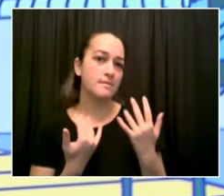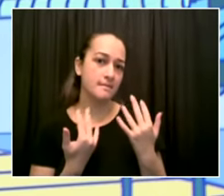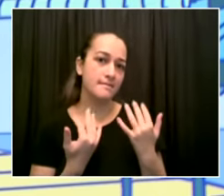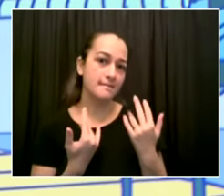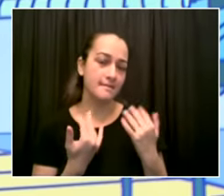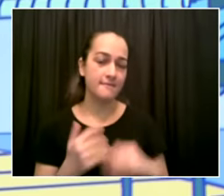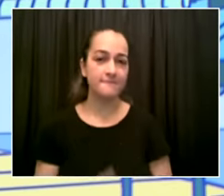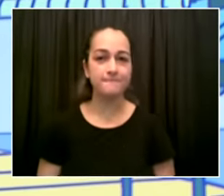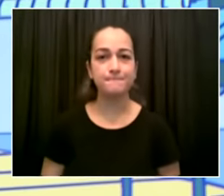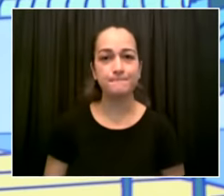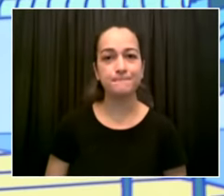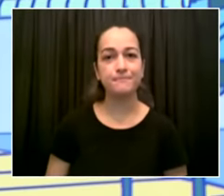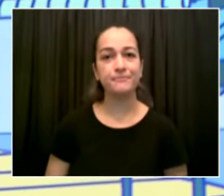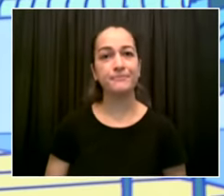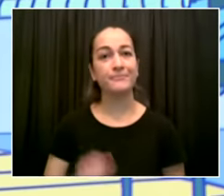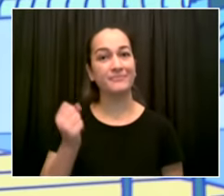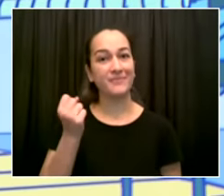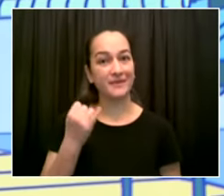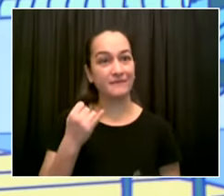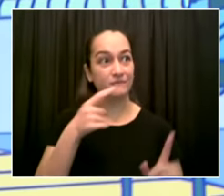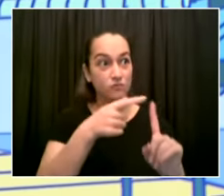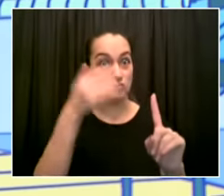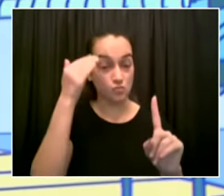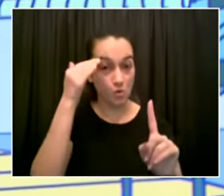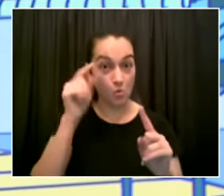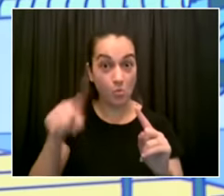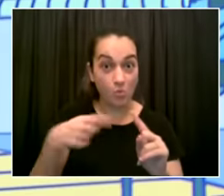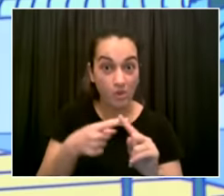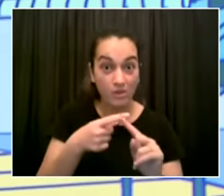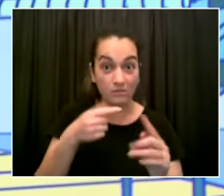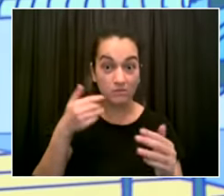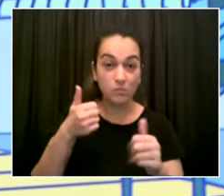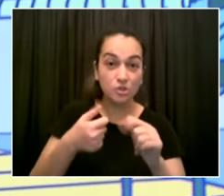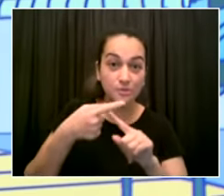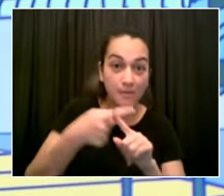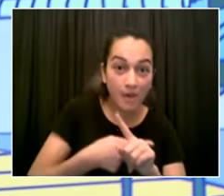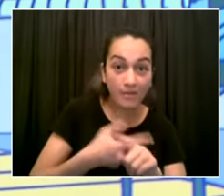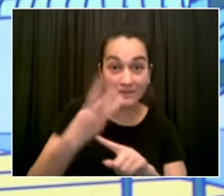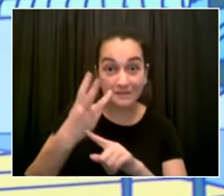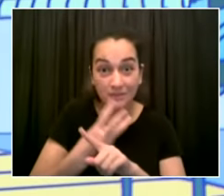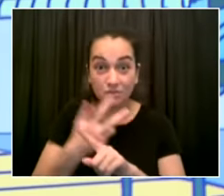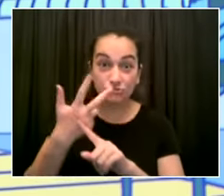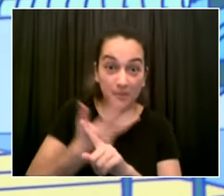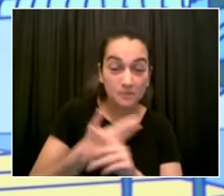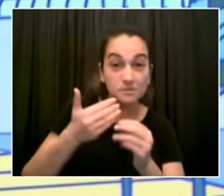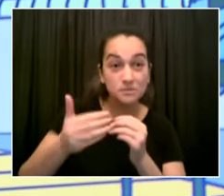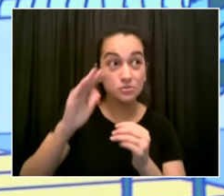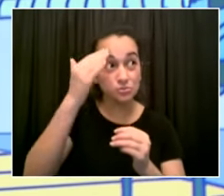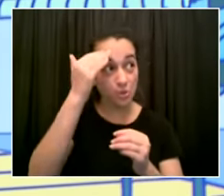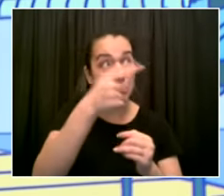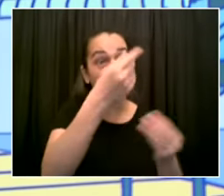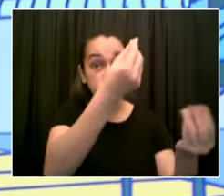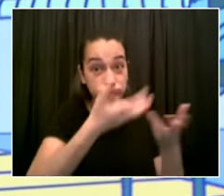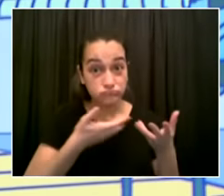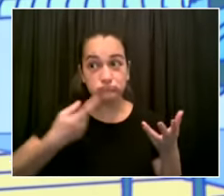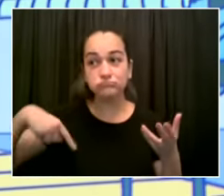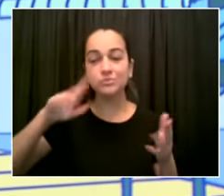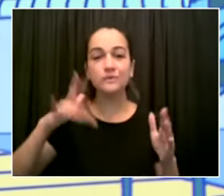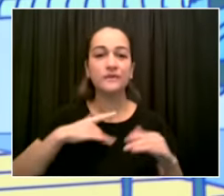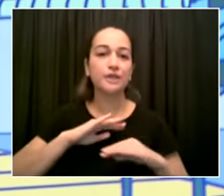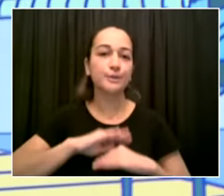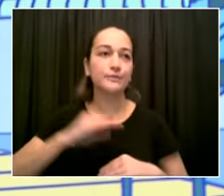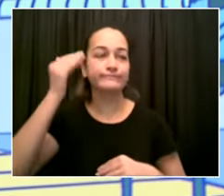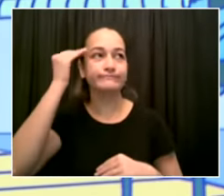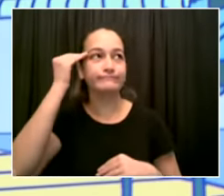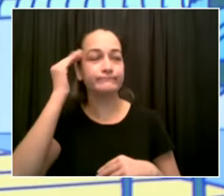confidence it's going to help us move forward now again you see the momentum being built i